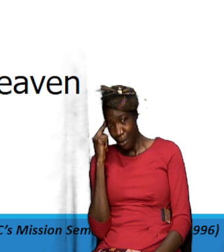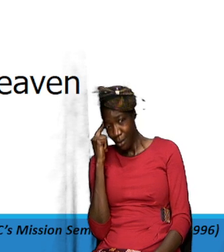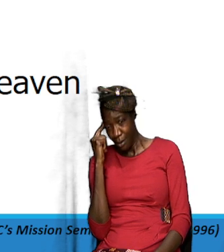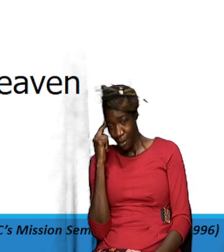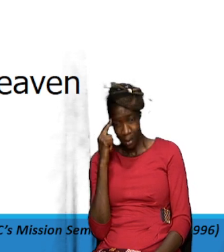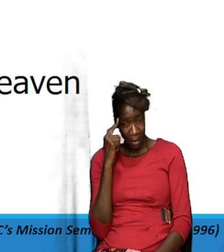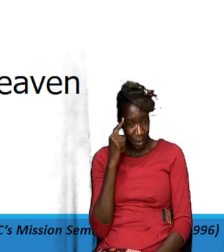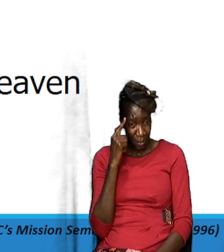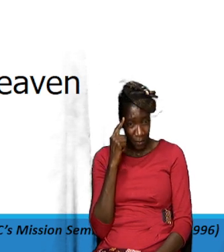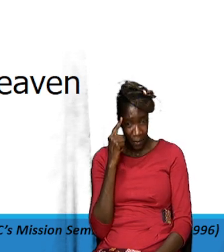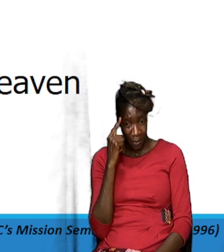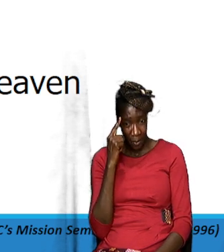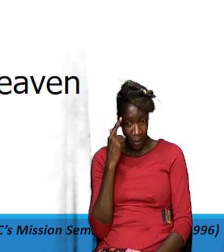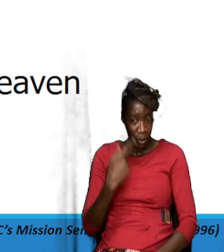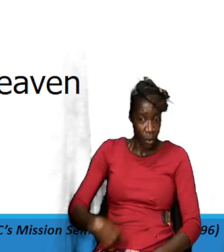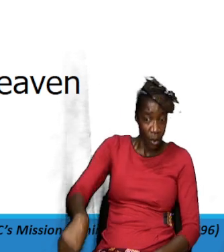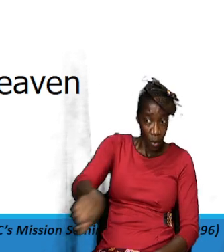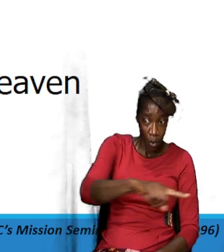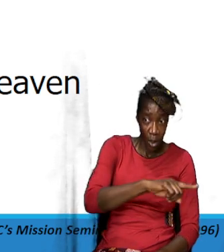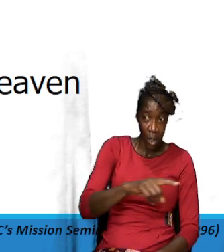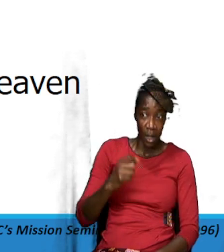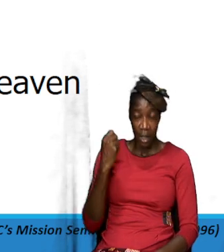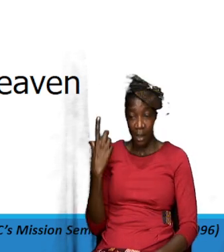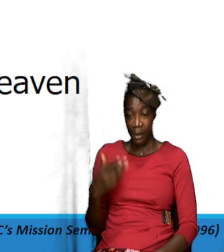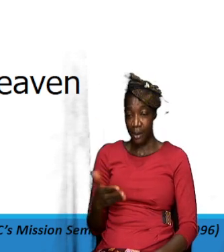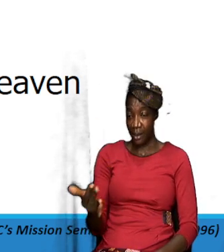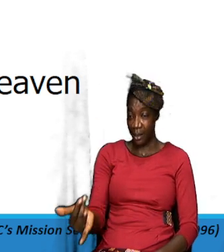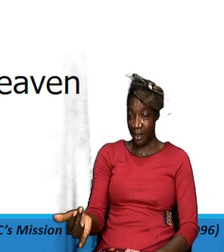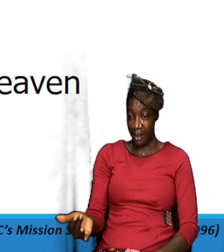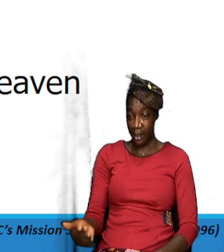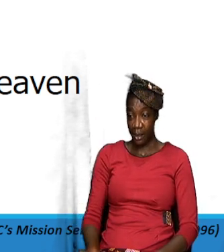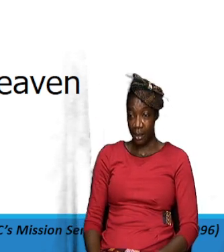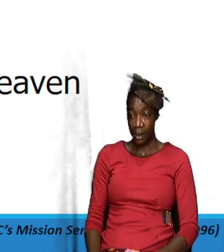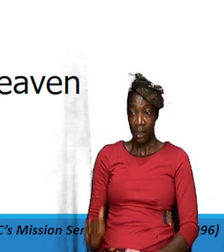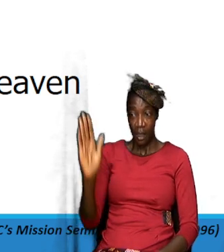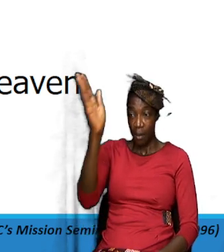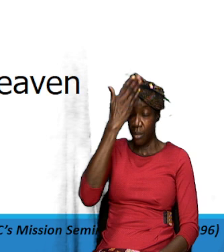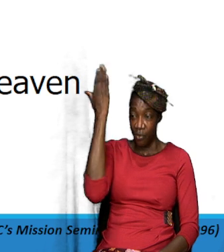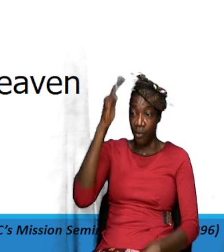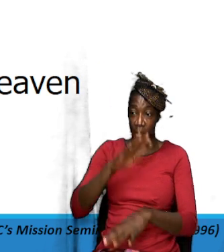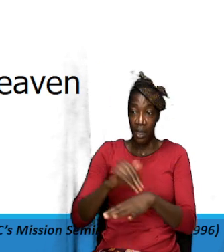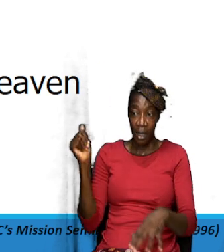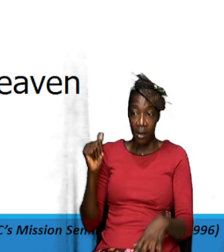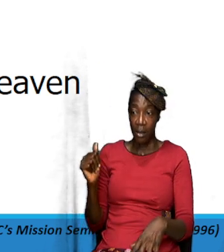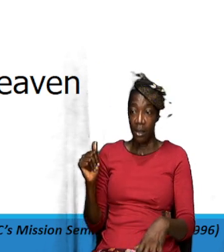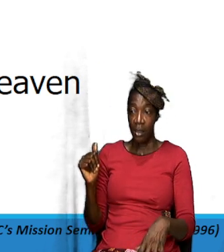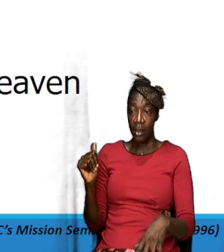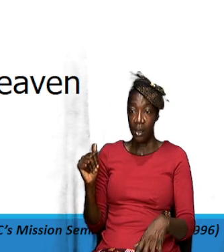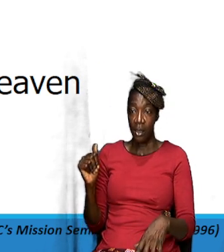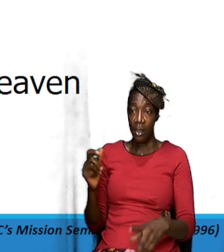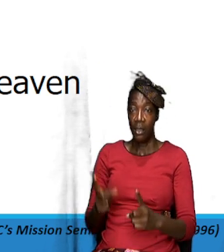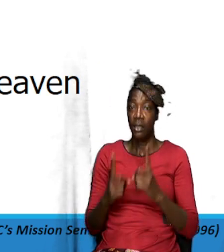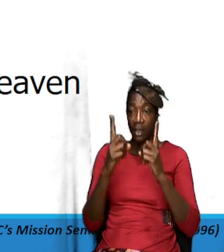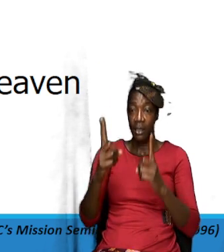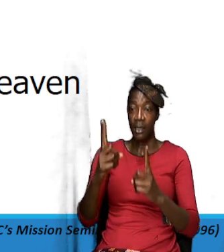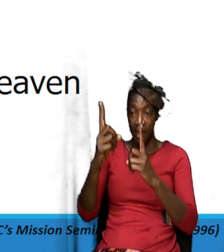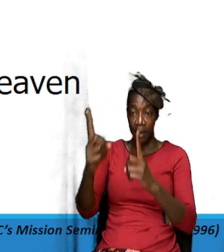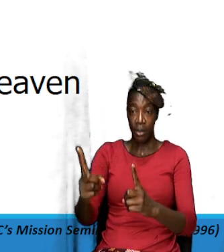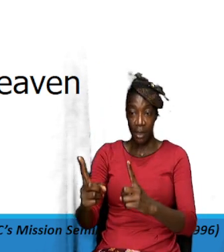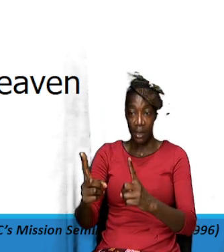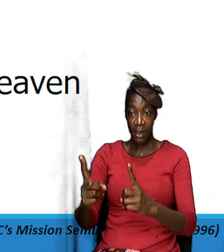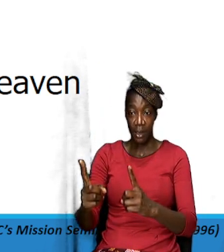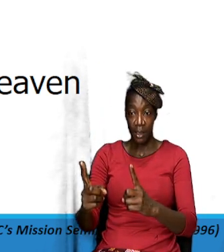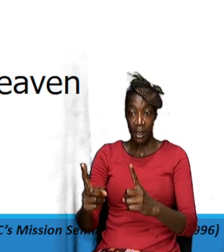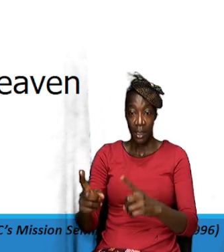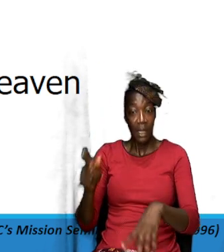we noticed rather that before he called his disciples he spent time again